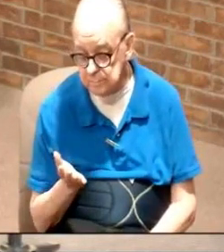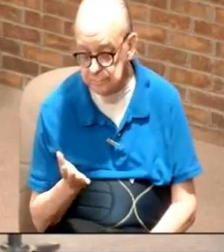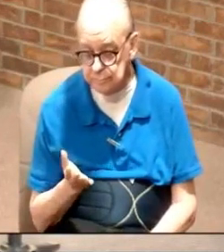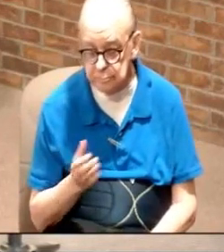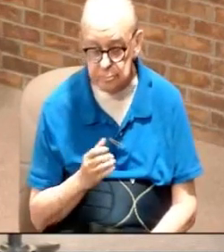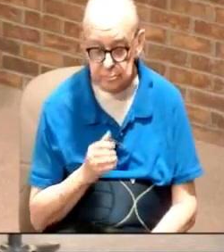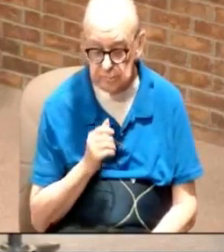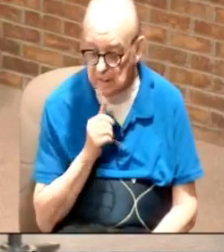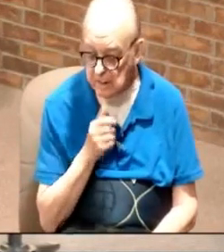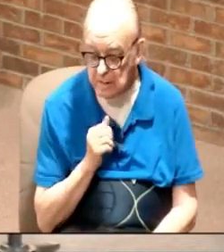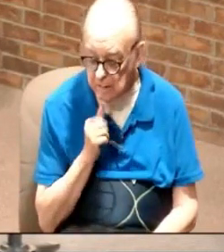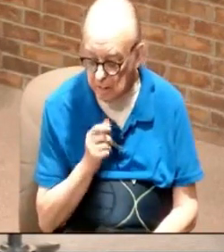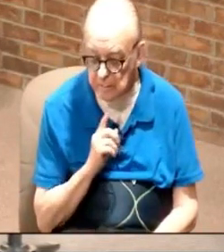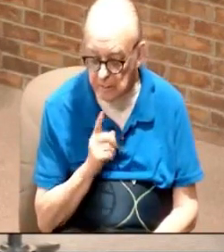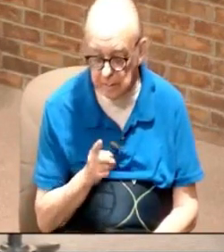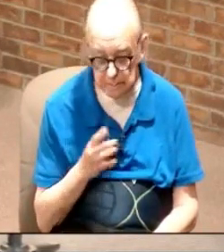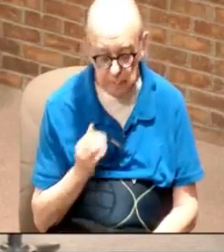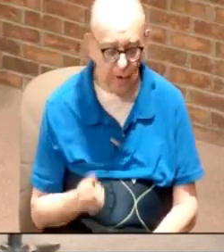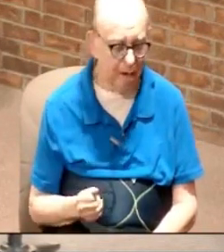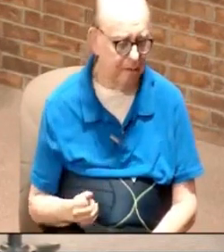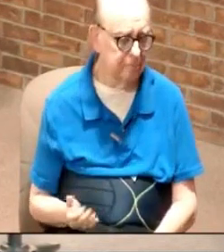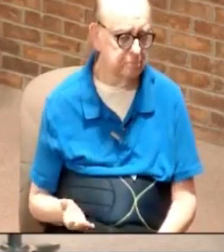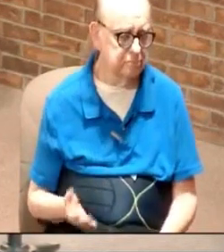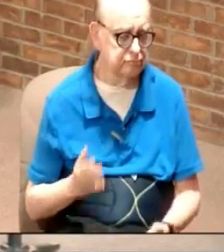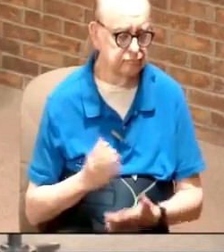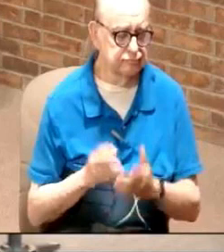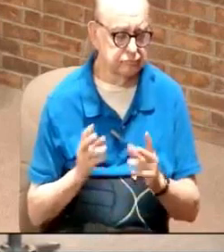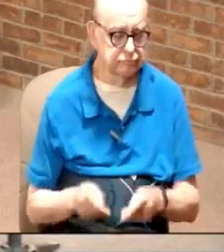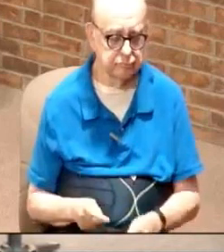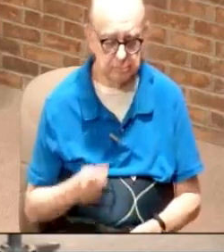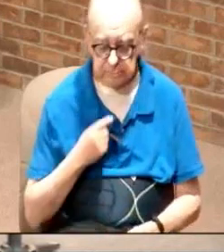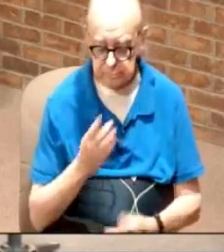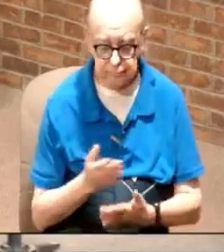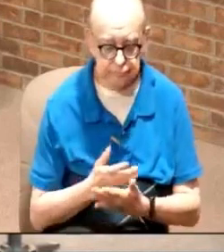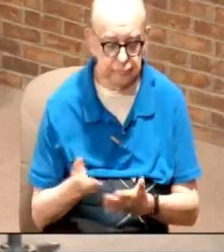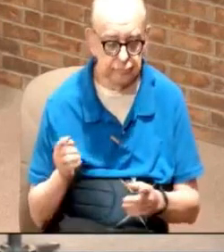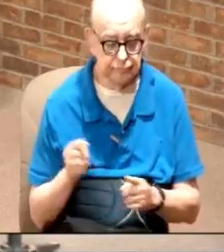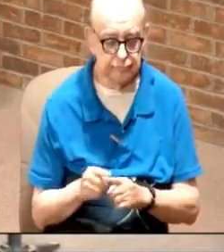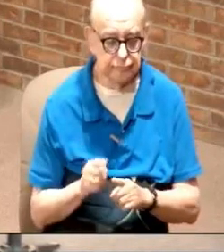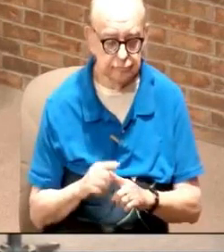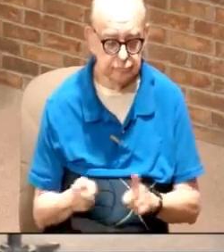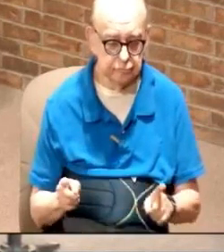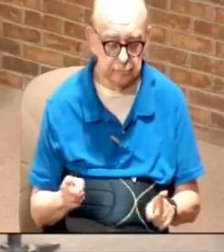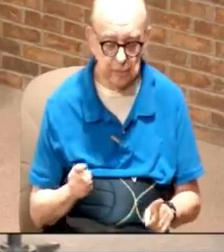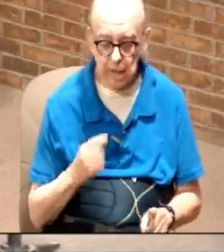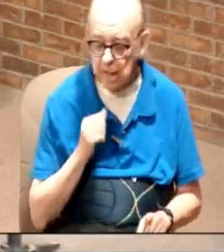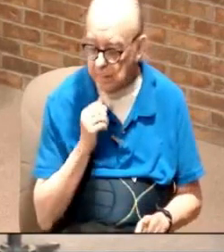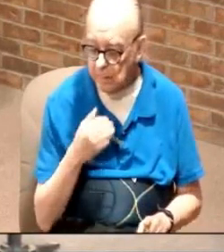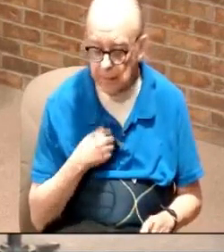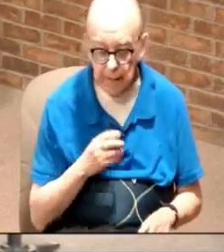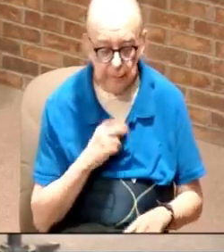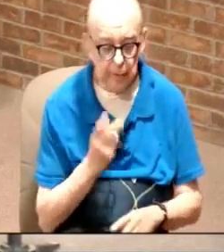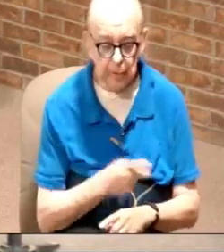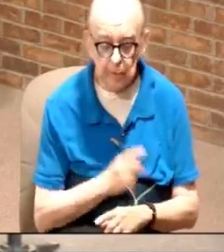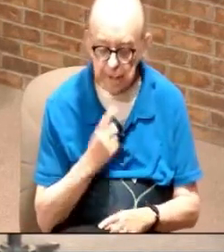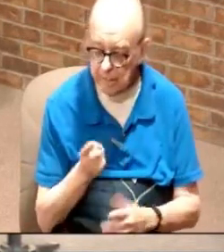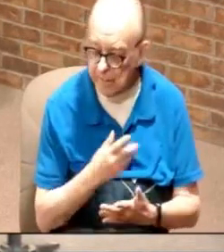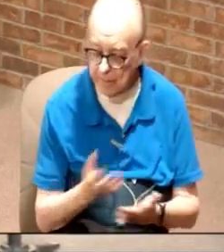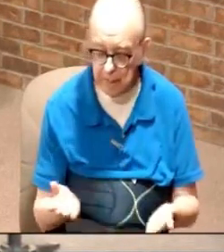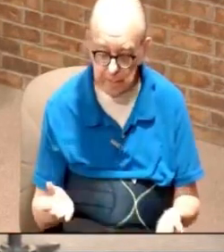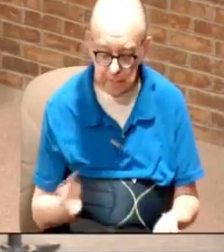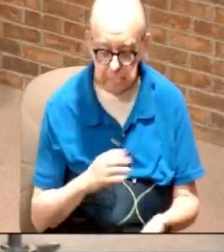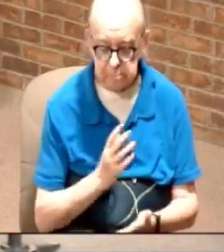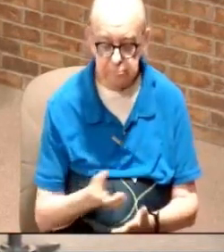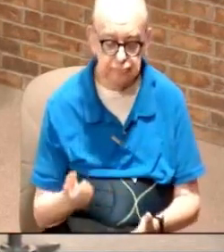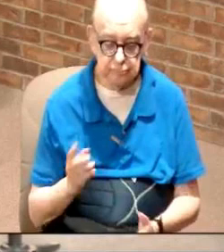Not really. Because why? Somebody just said something to you, but they don't have authority to tell you that. Somebody